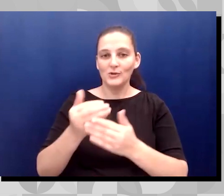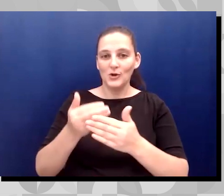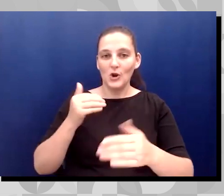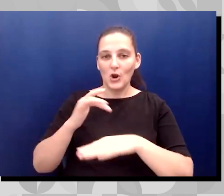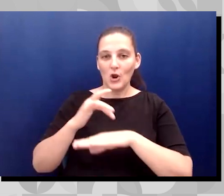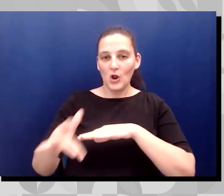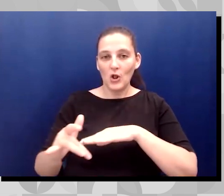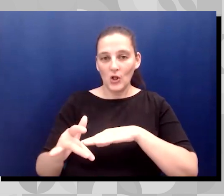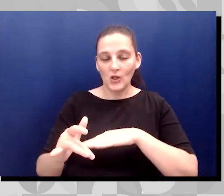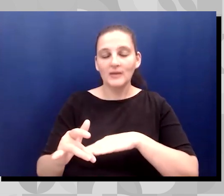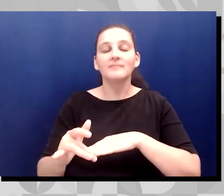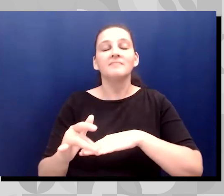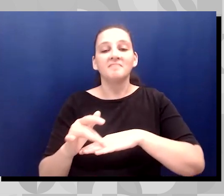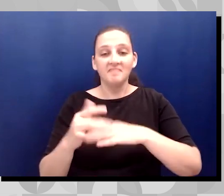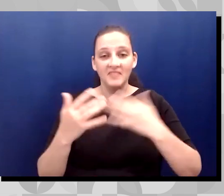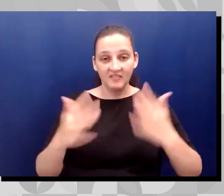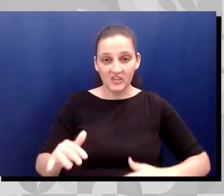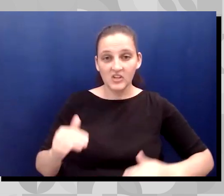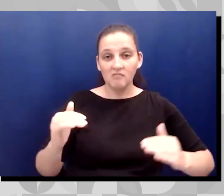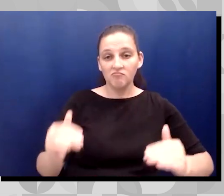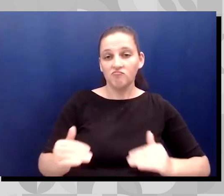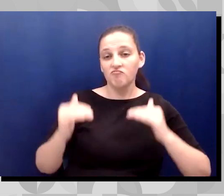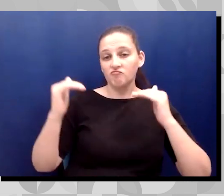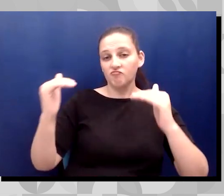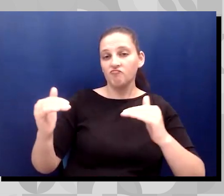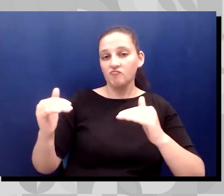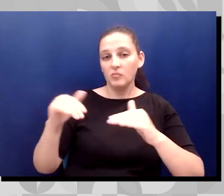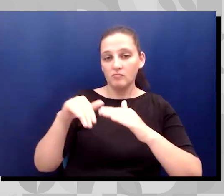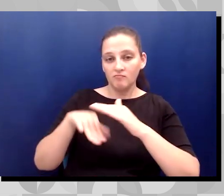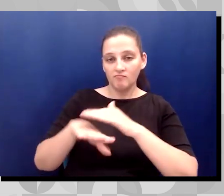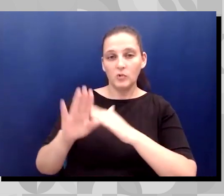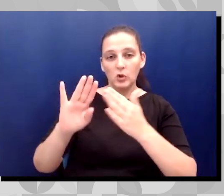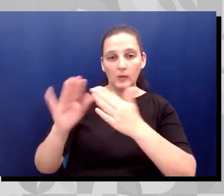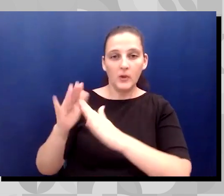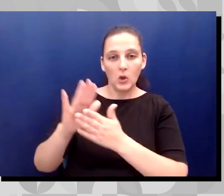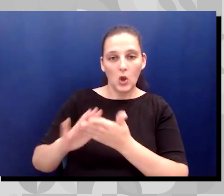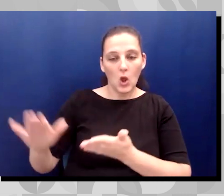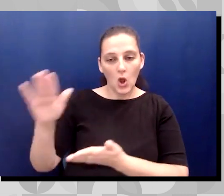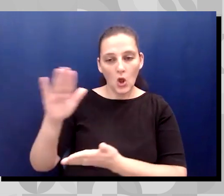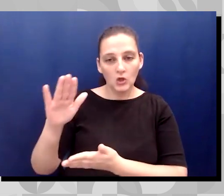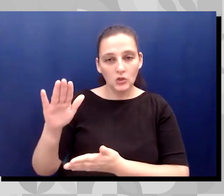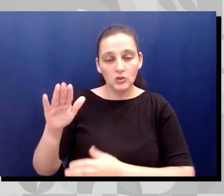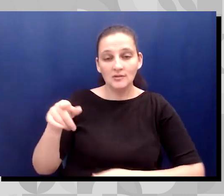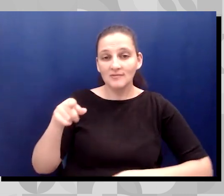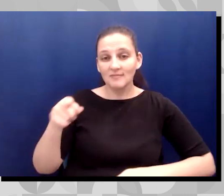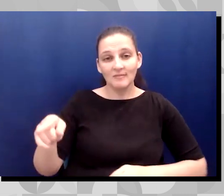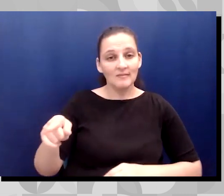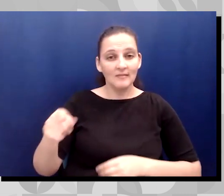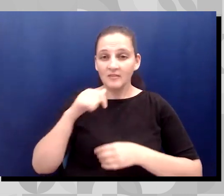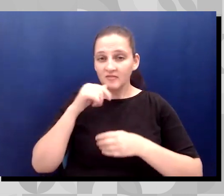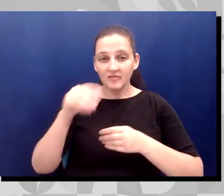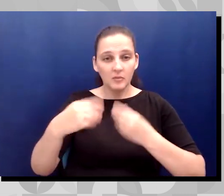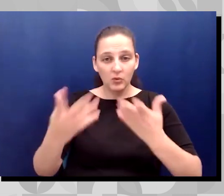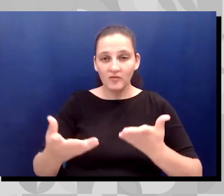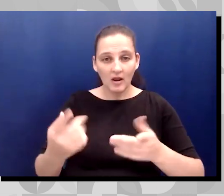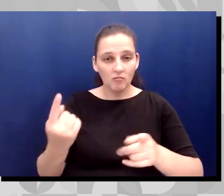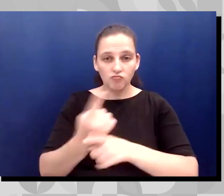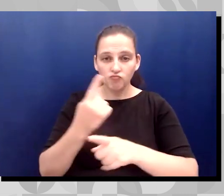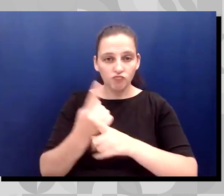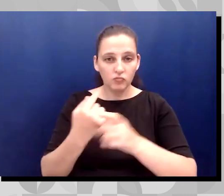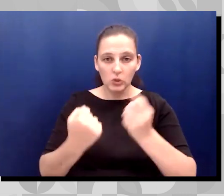College, but not having the proper support support didn't give me the opportunity